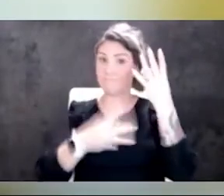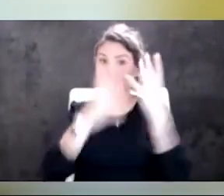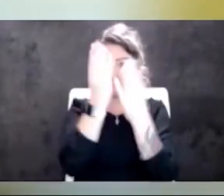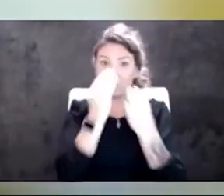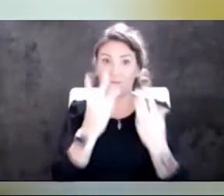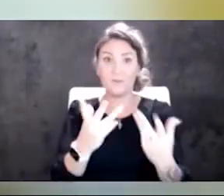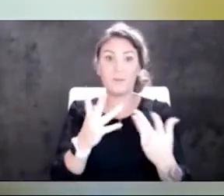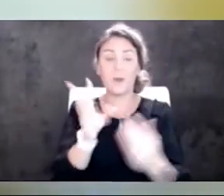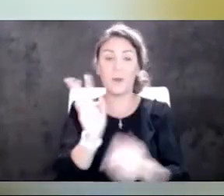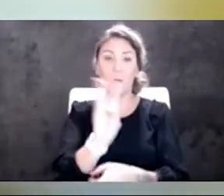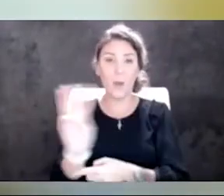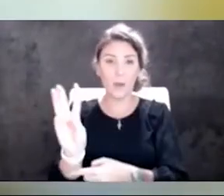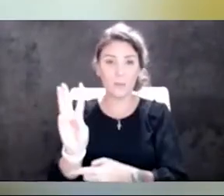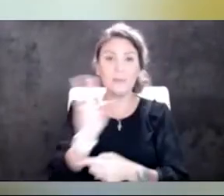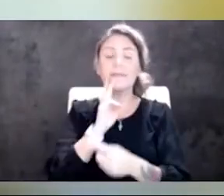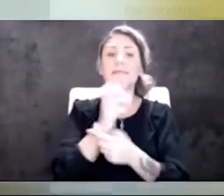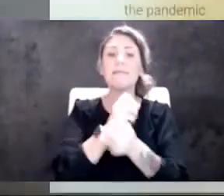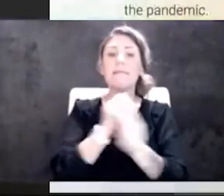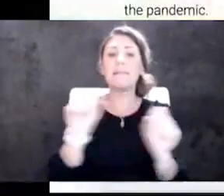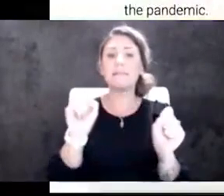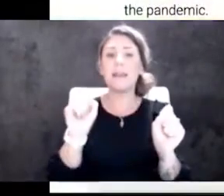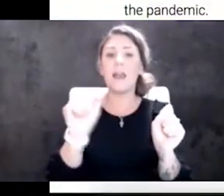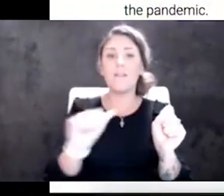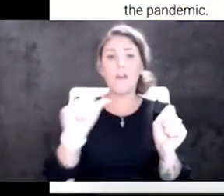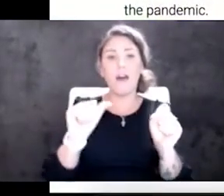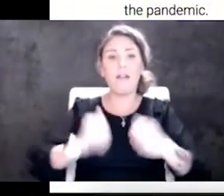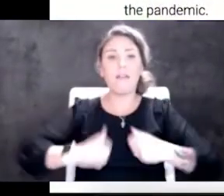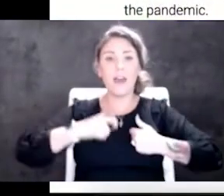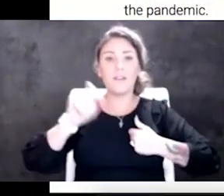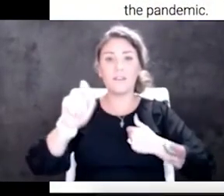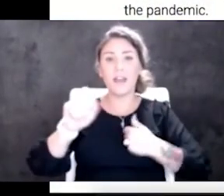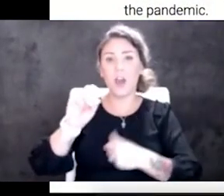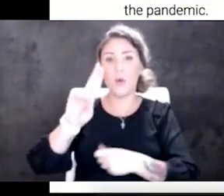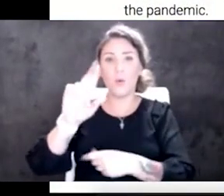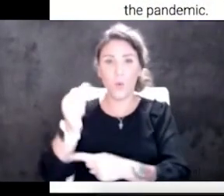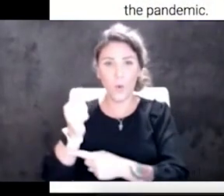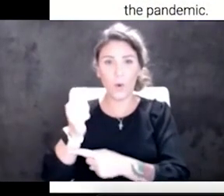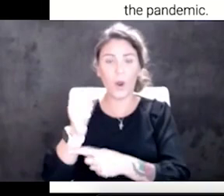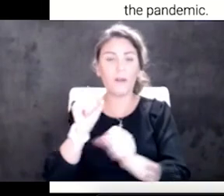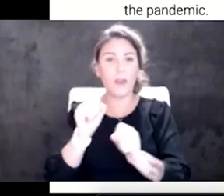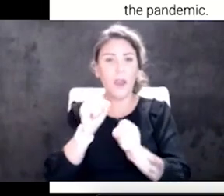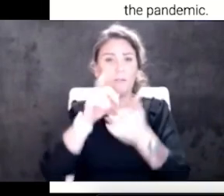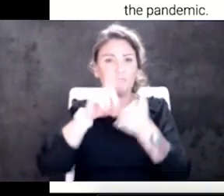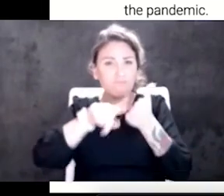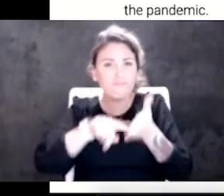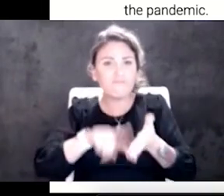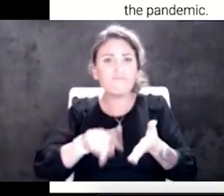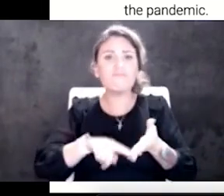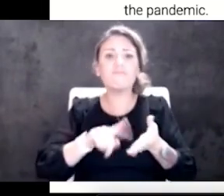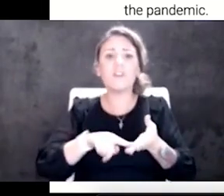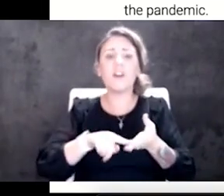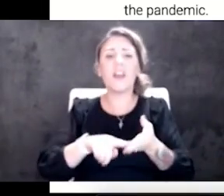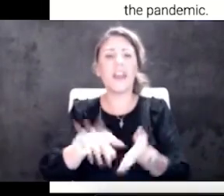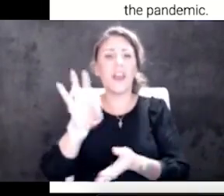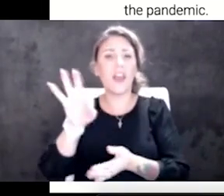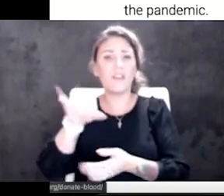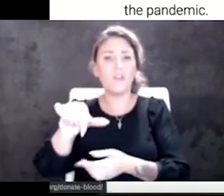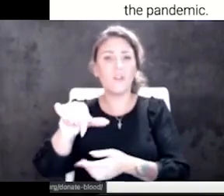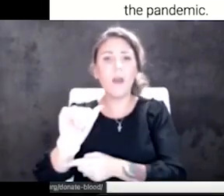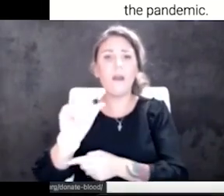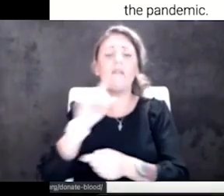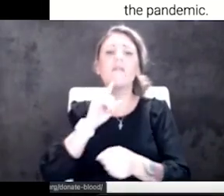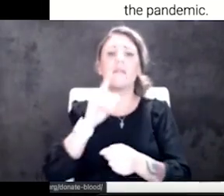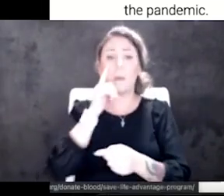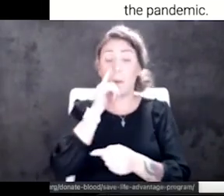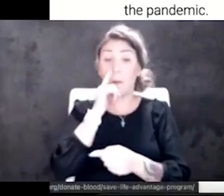save a life now.org where you can look up some frequently asked eligibility questions about maybe what medications you're